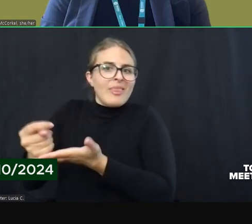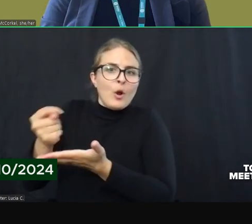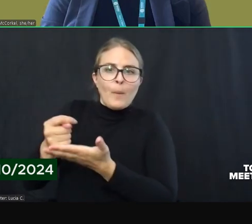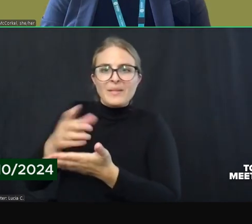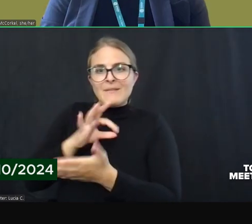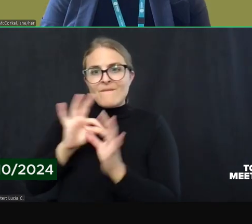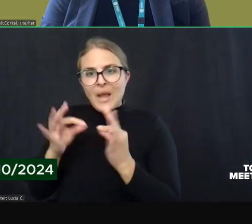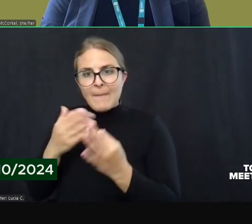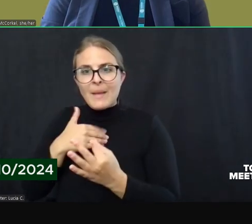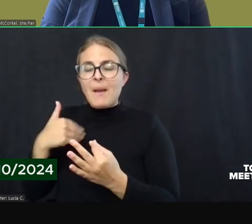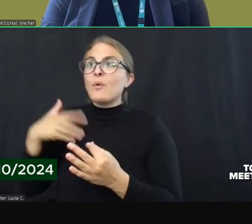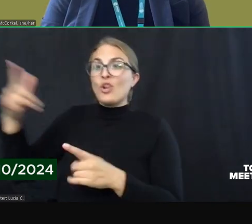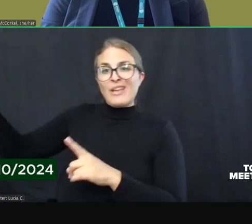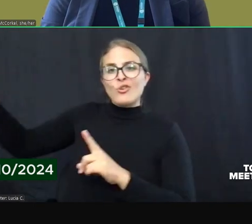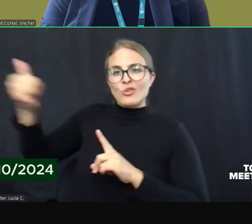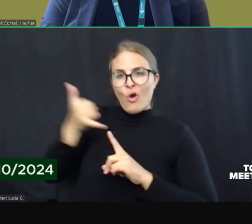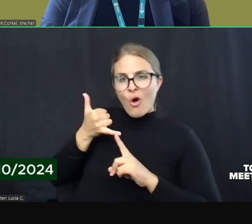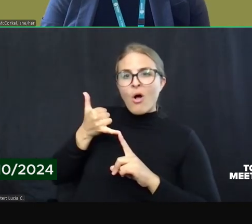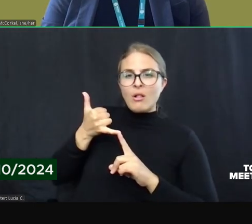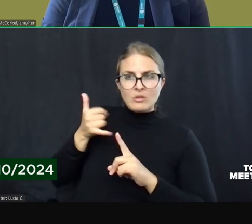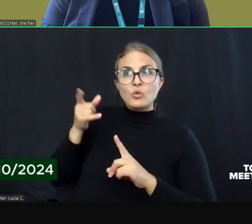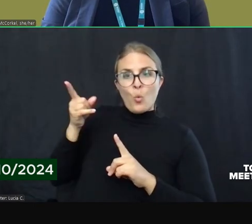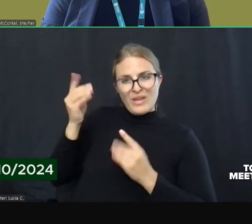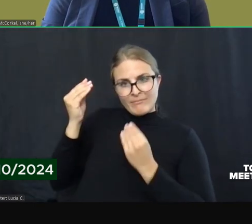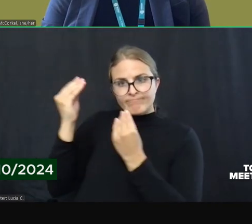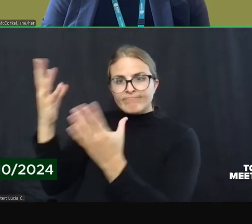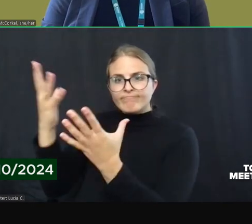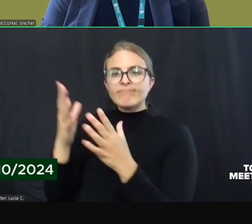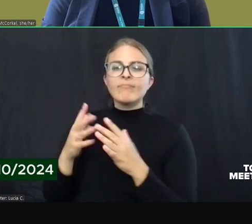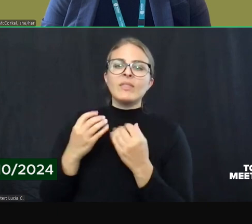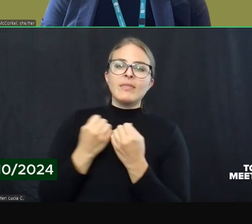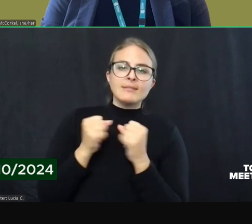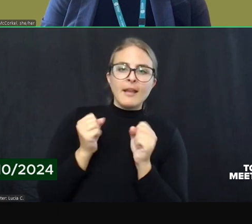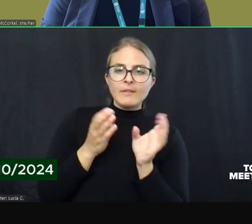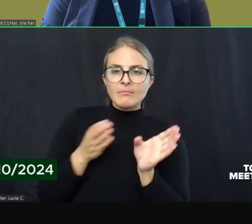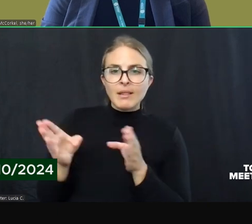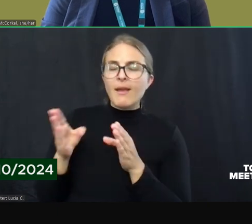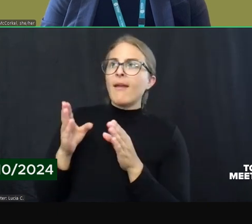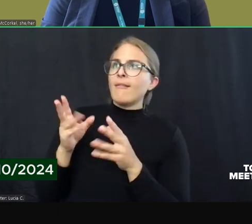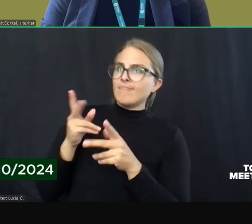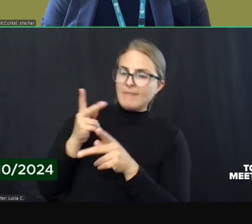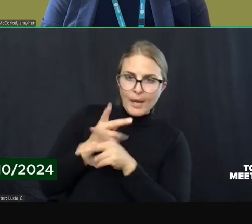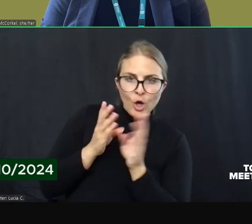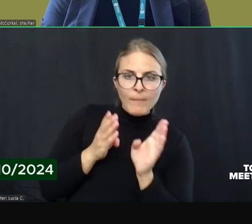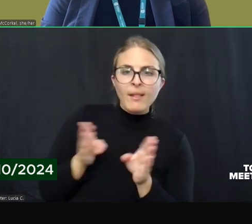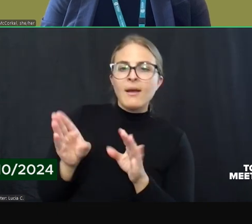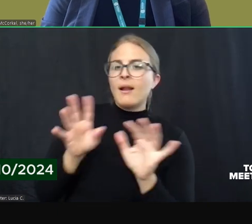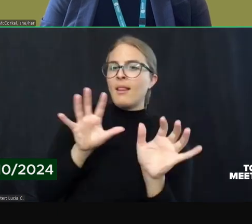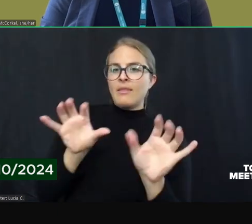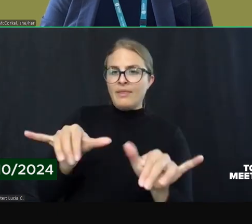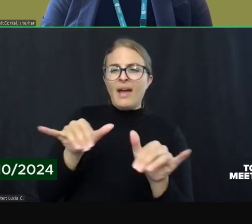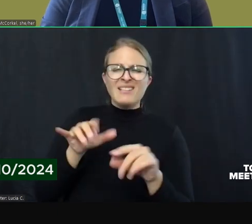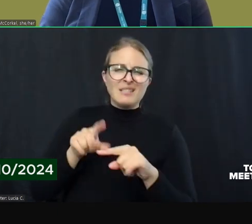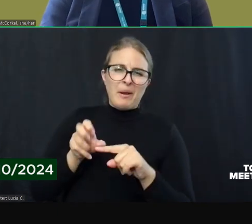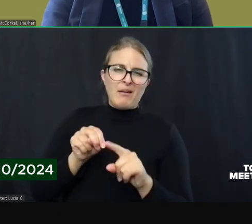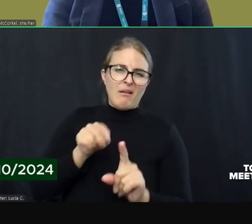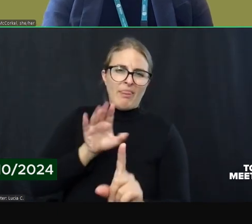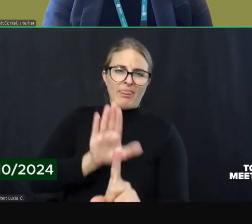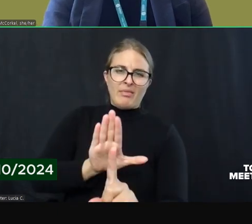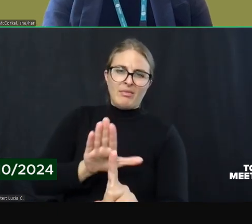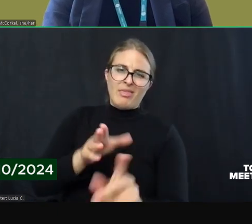all the people who are informed about the care and the plan who should be, based on the guest preferences, are informed.